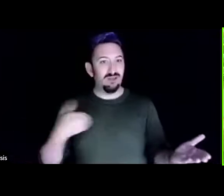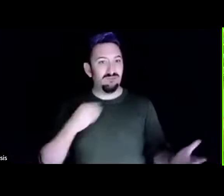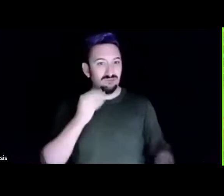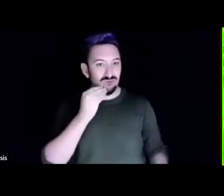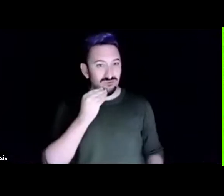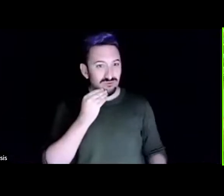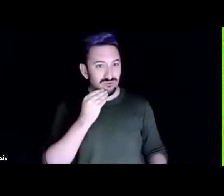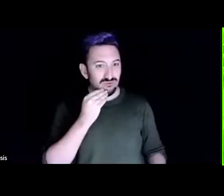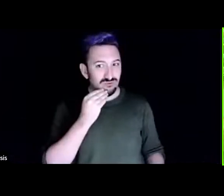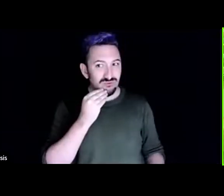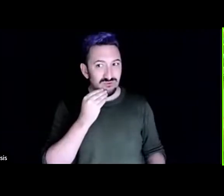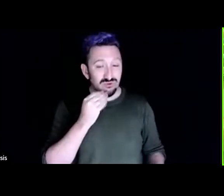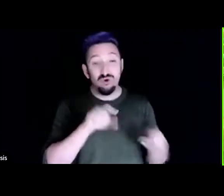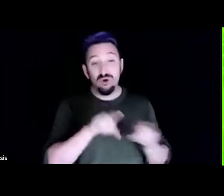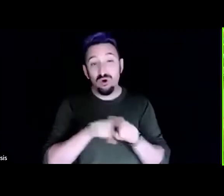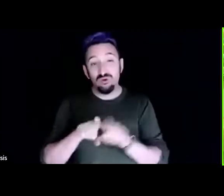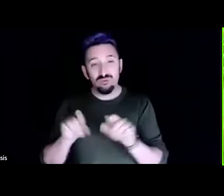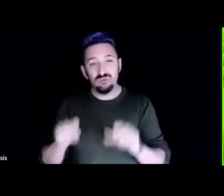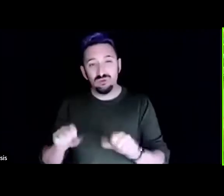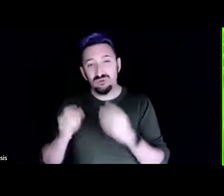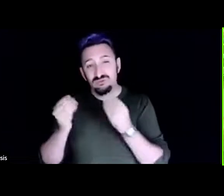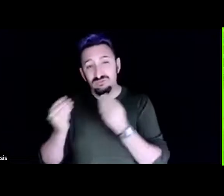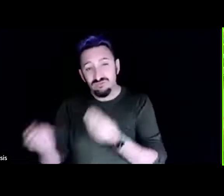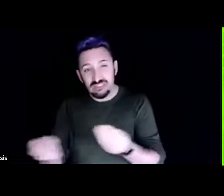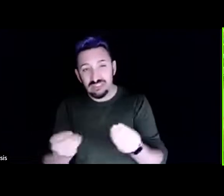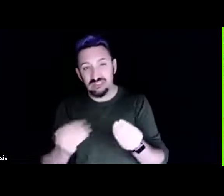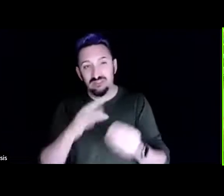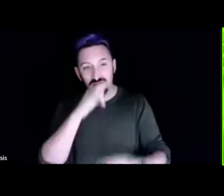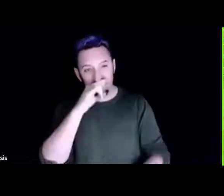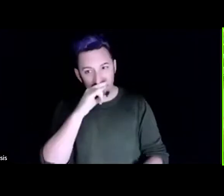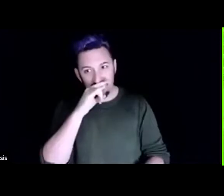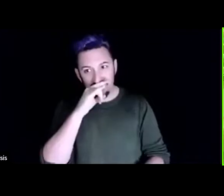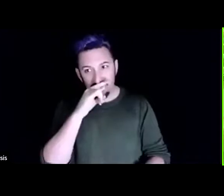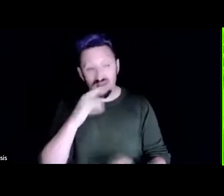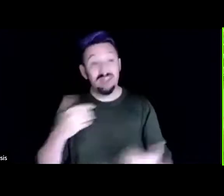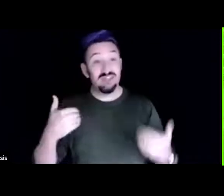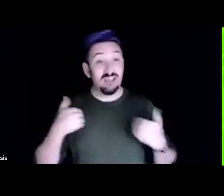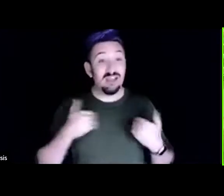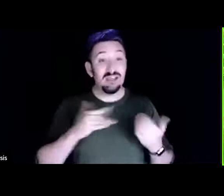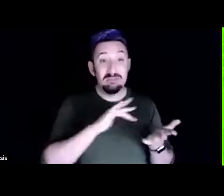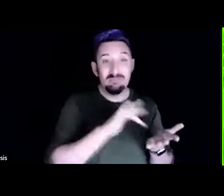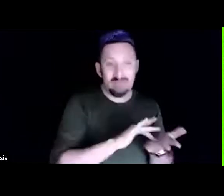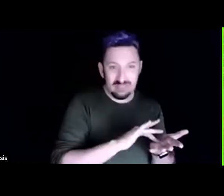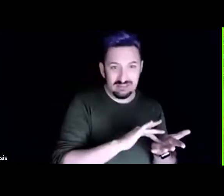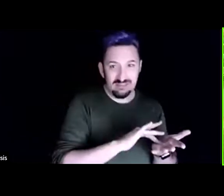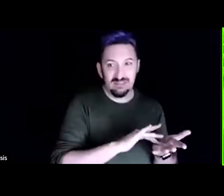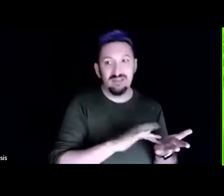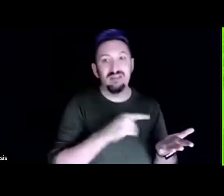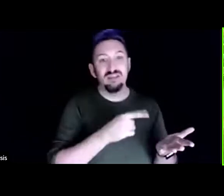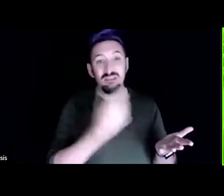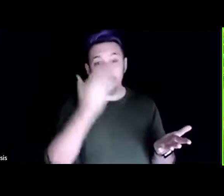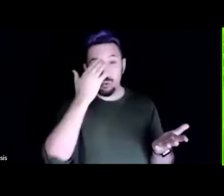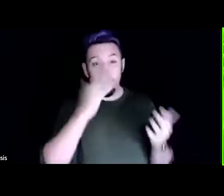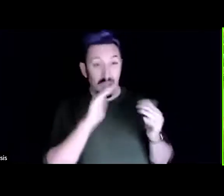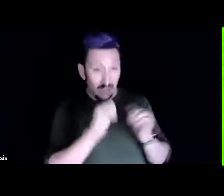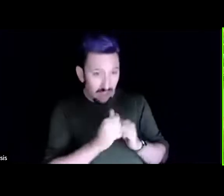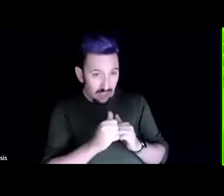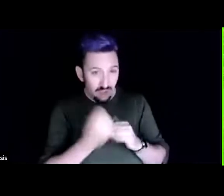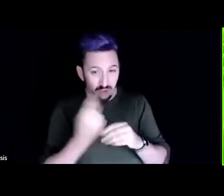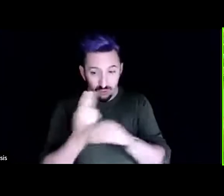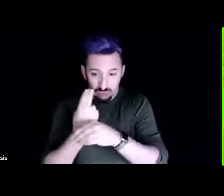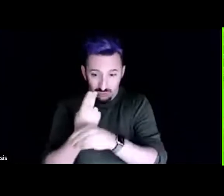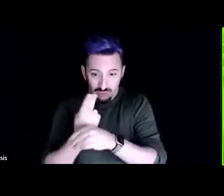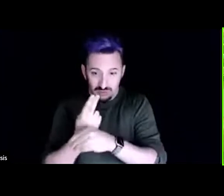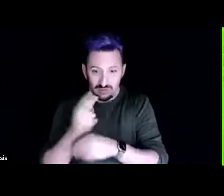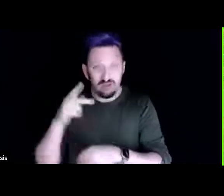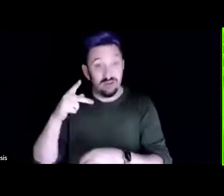to feed these children and they had the medicine with them and they knew what to do with it and in fact it was a perennial crop